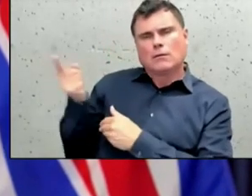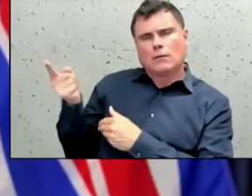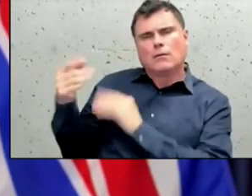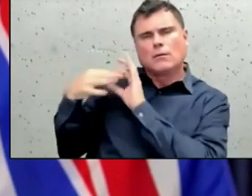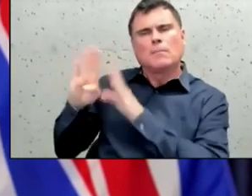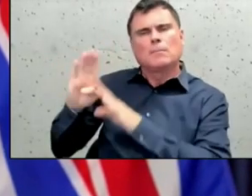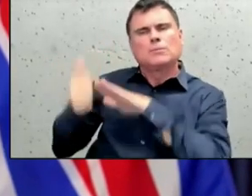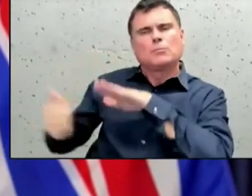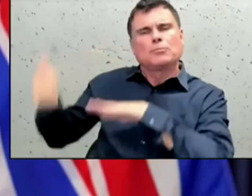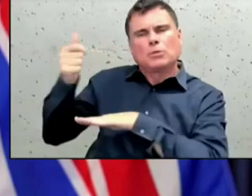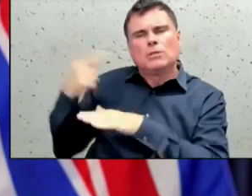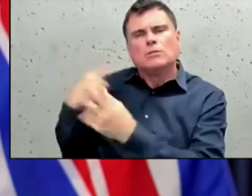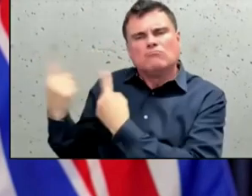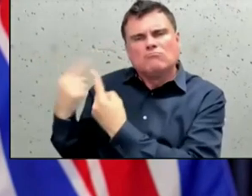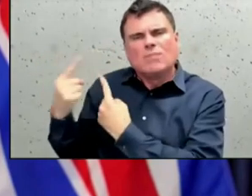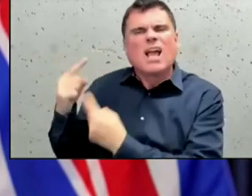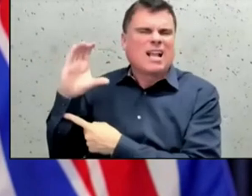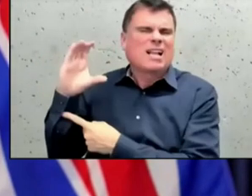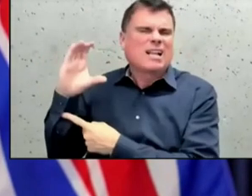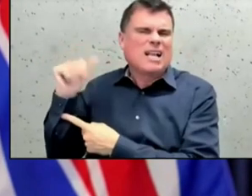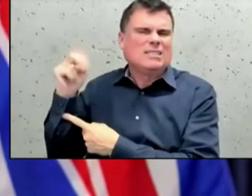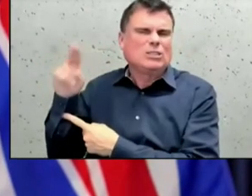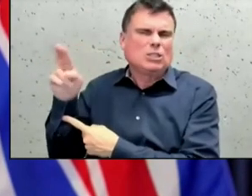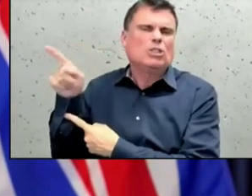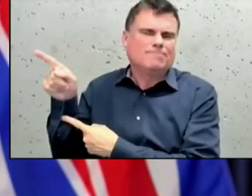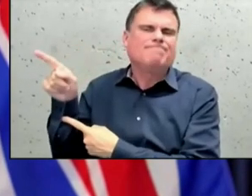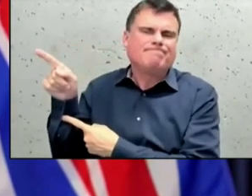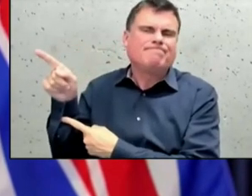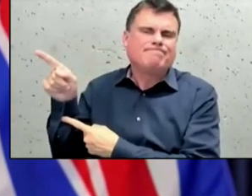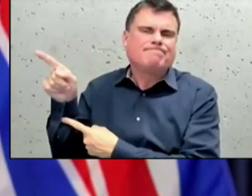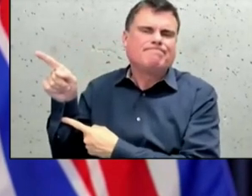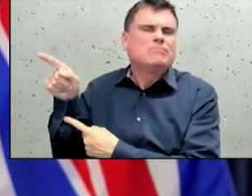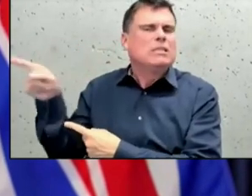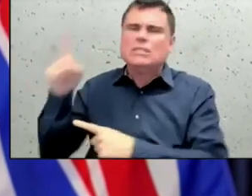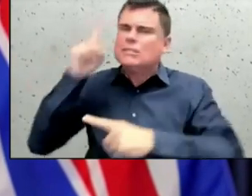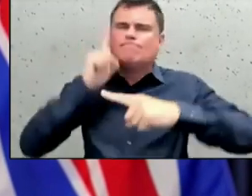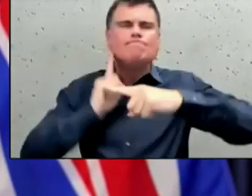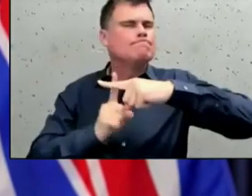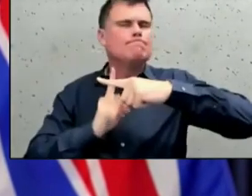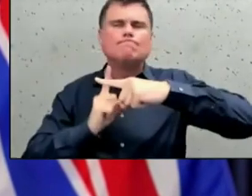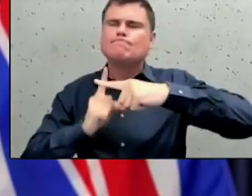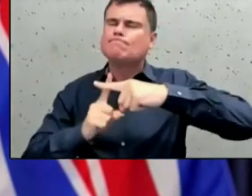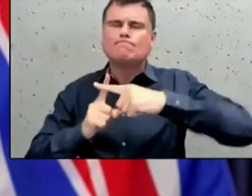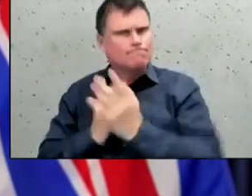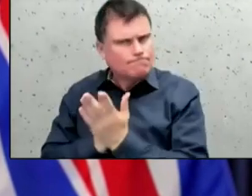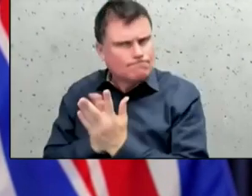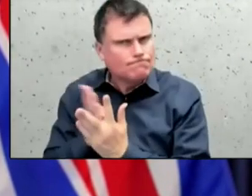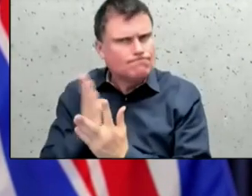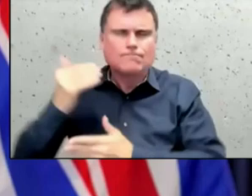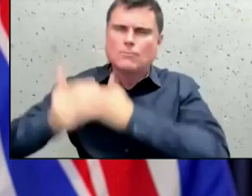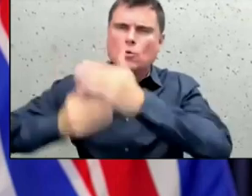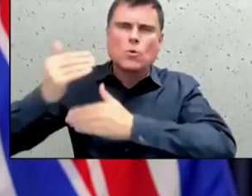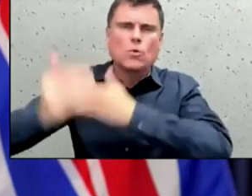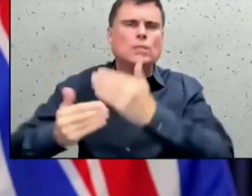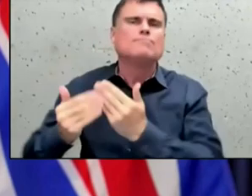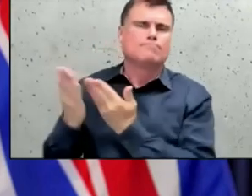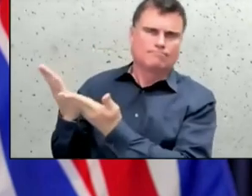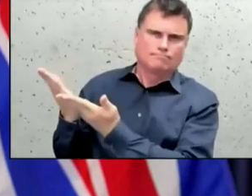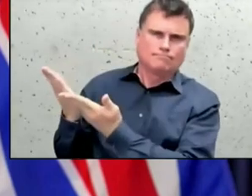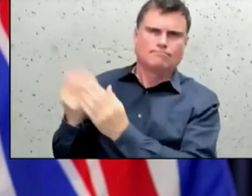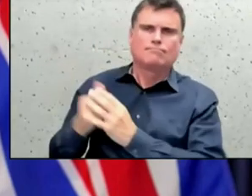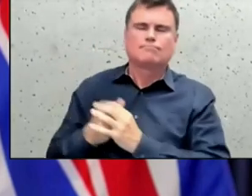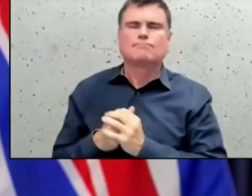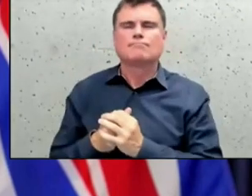challenges, but also he's engaging with real optimism. I think the qualities that make him a great Premier, but